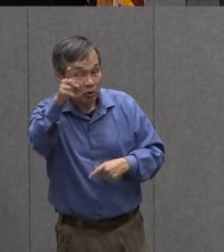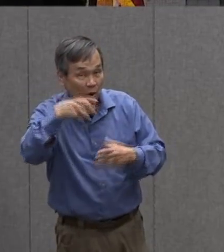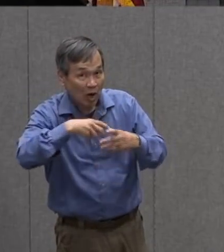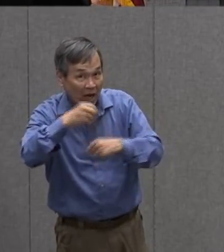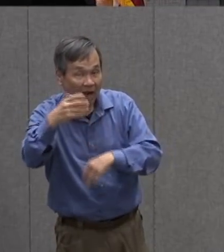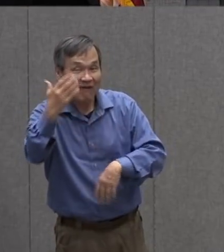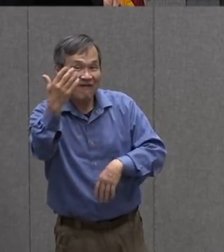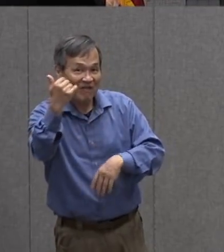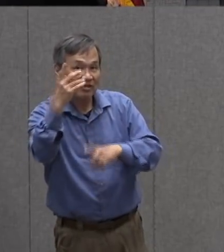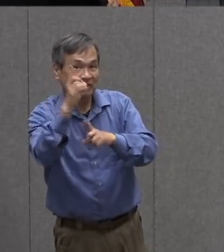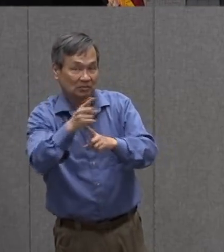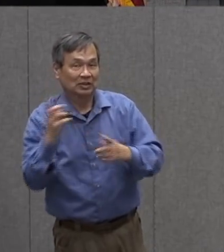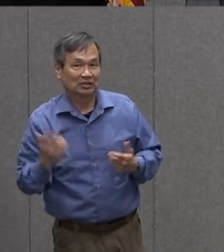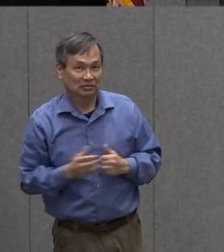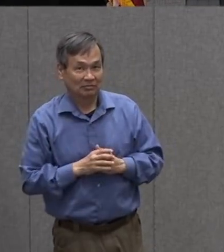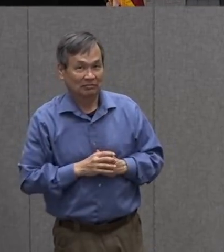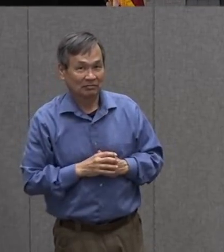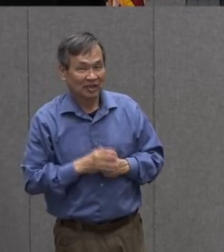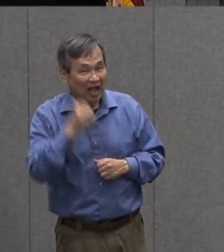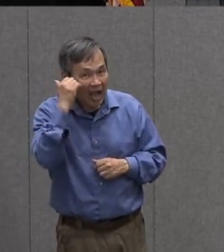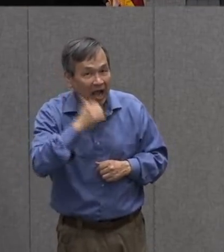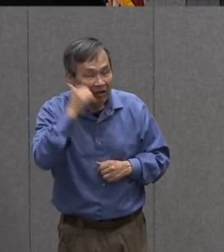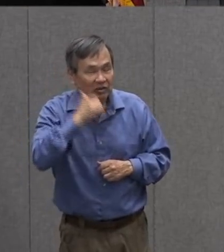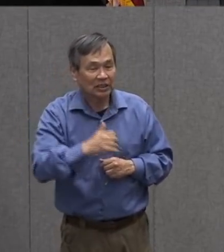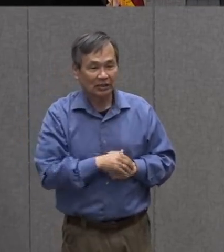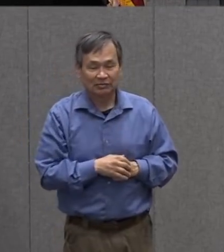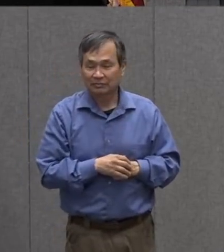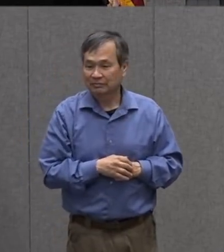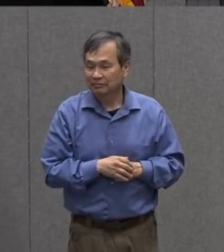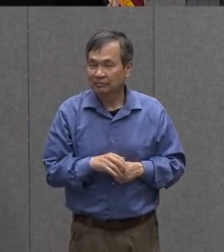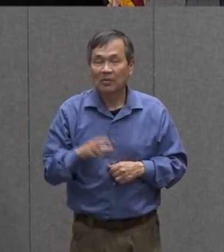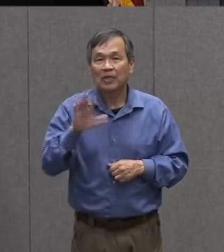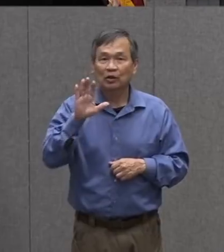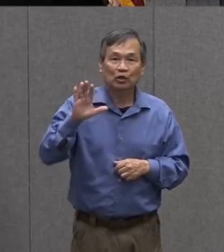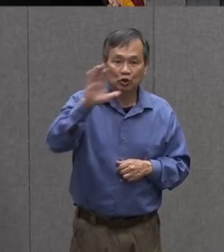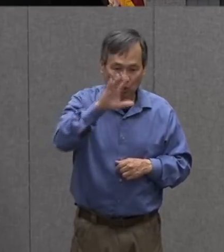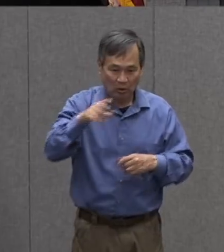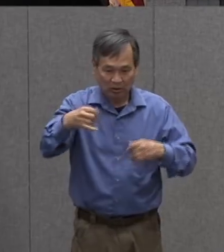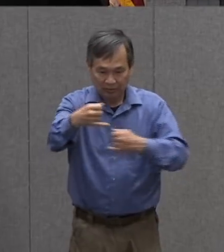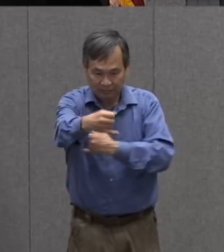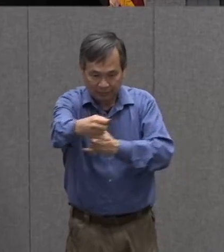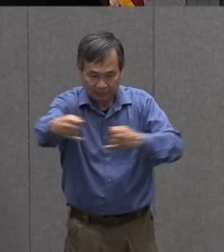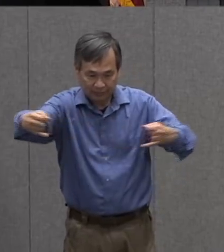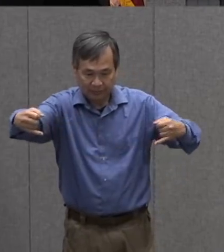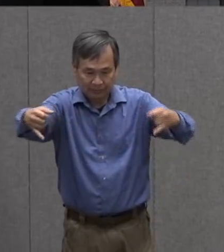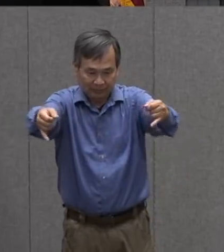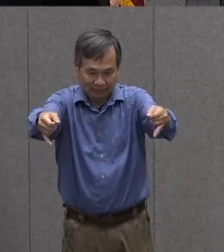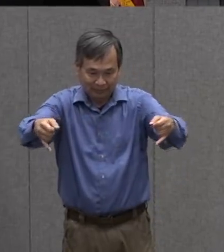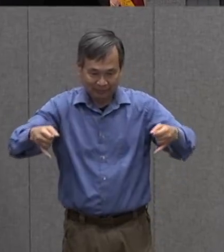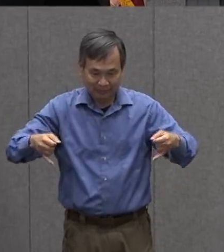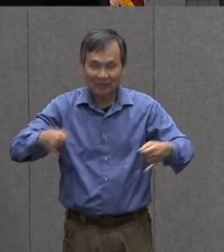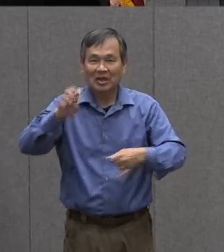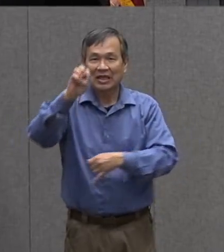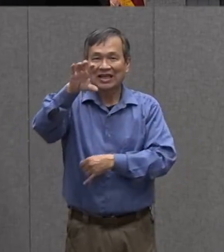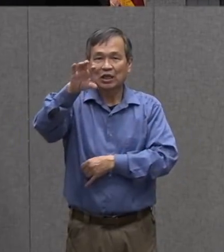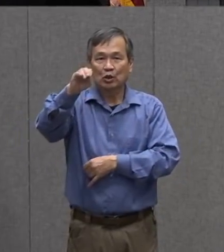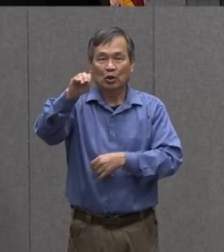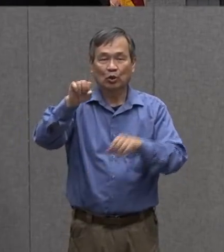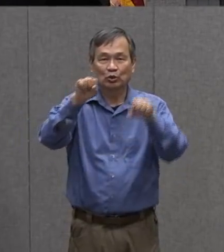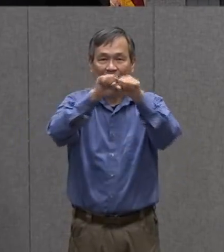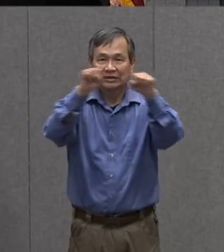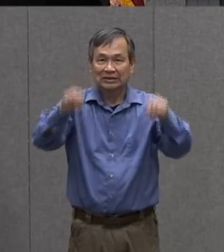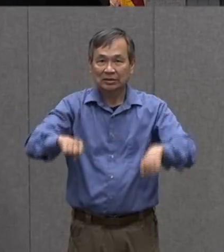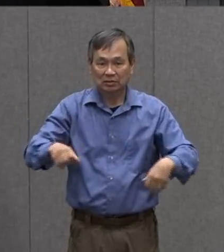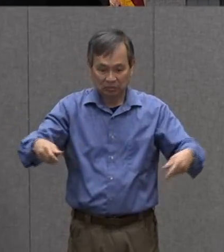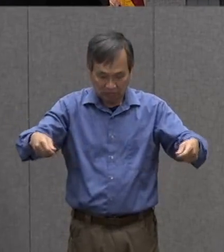every day looking at your plotted out ecosystem and noticing what you see and